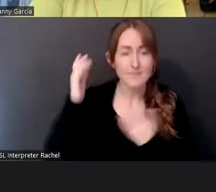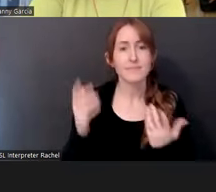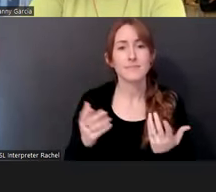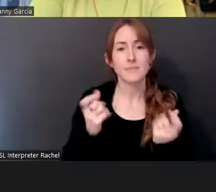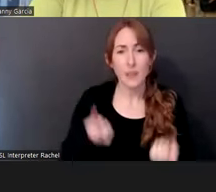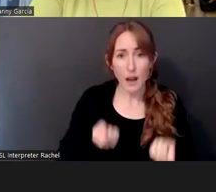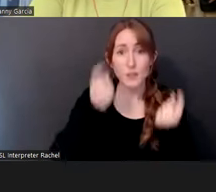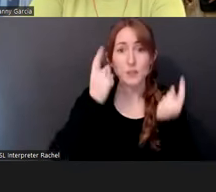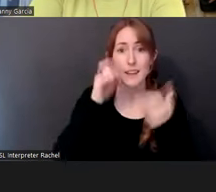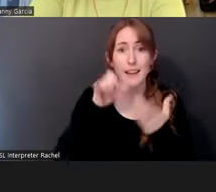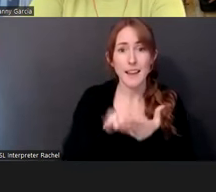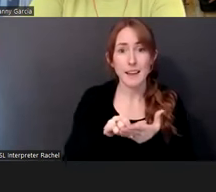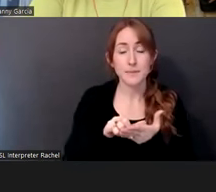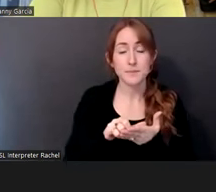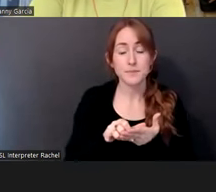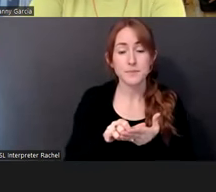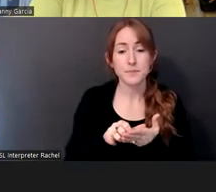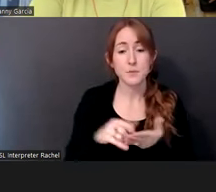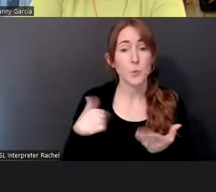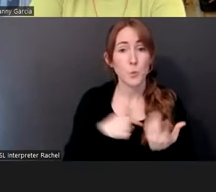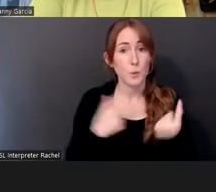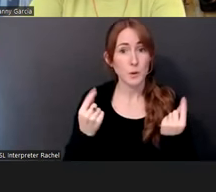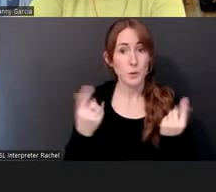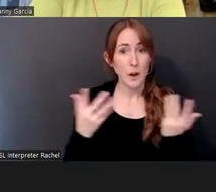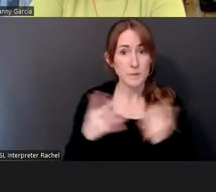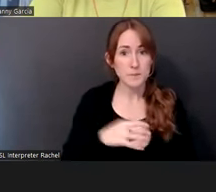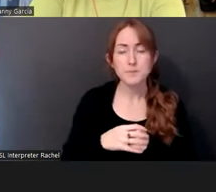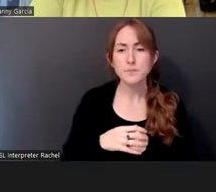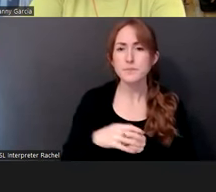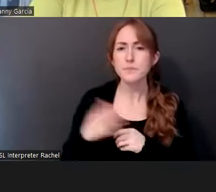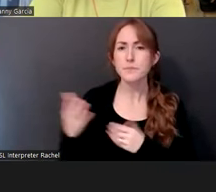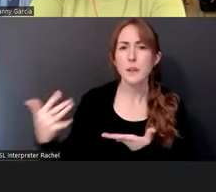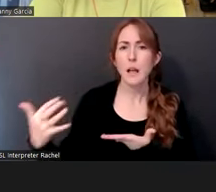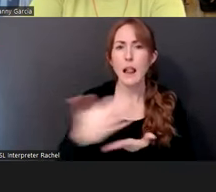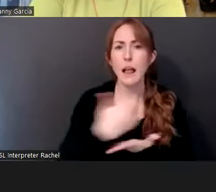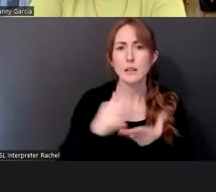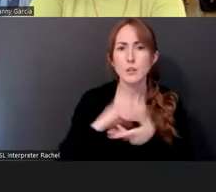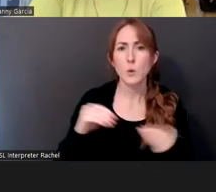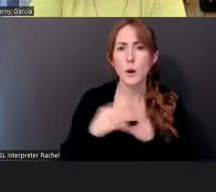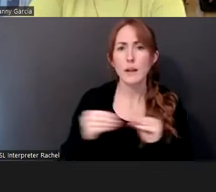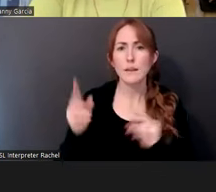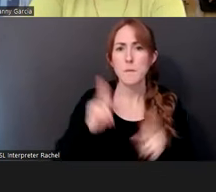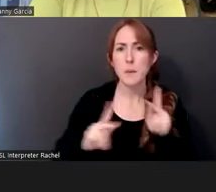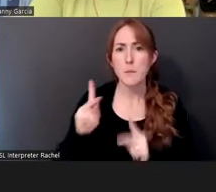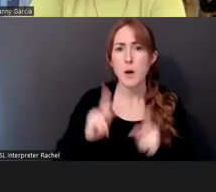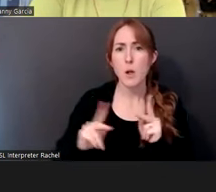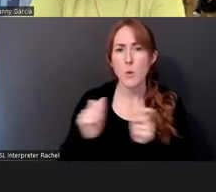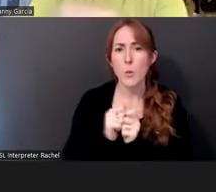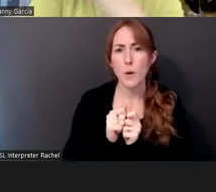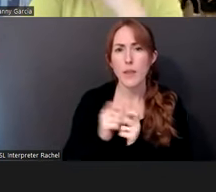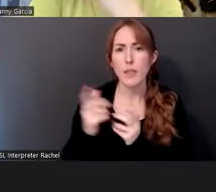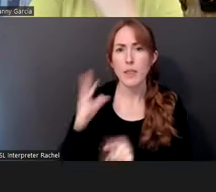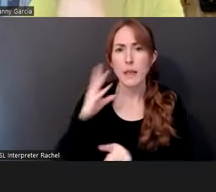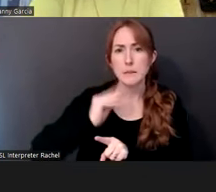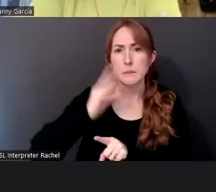we started out by collecting stories about persons who've been directly impacted by the death penalty in my small group. I started to tell the story